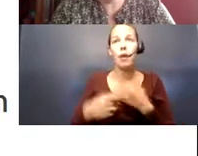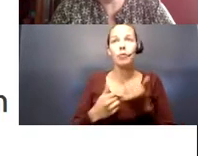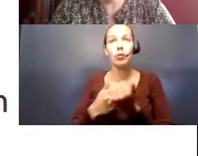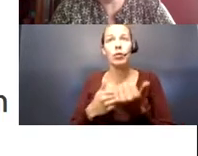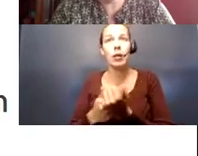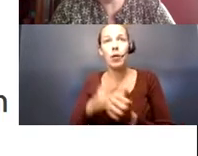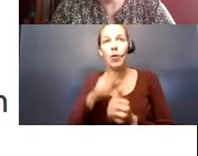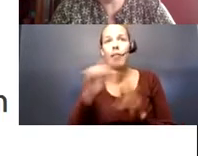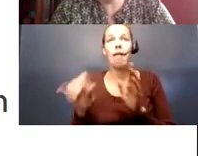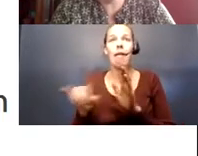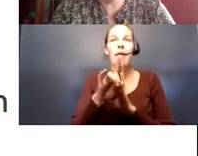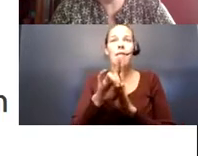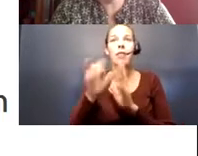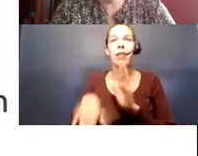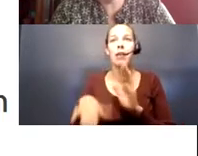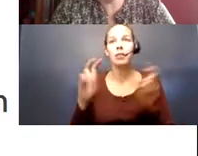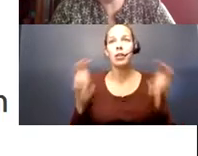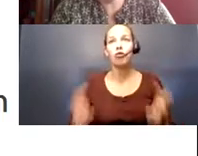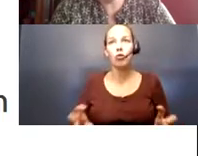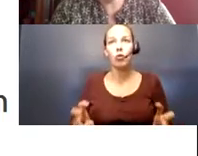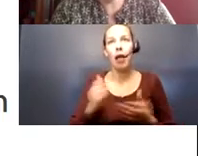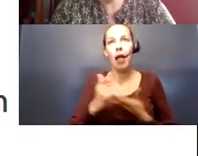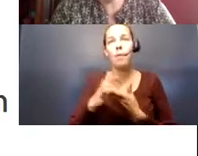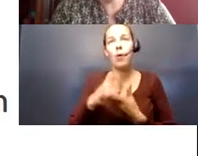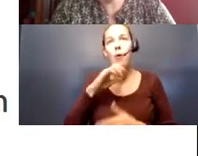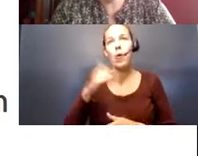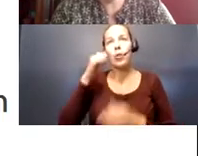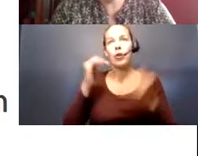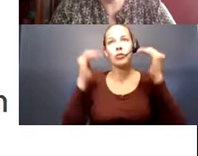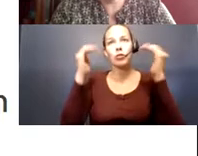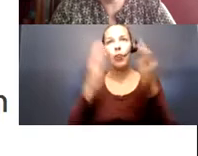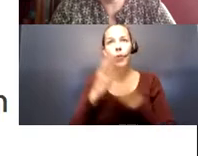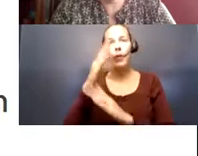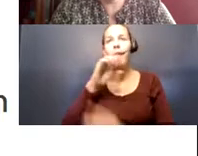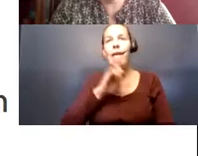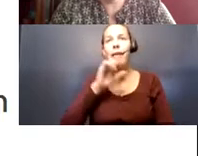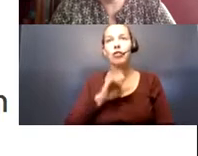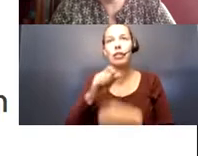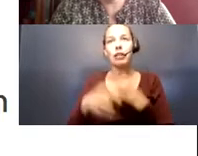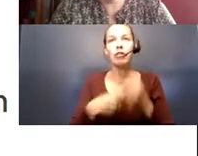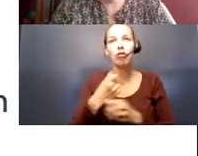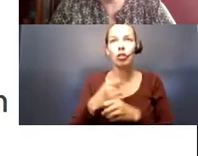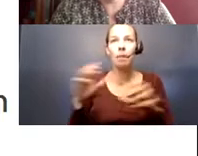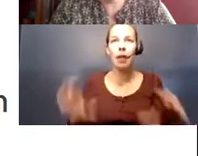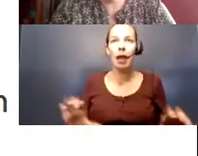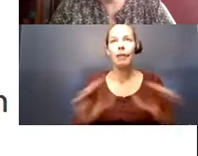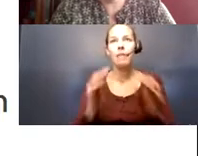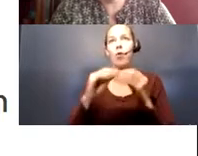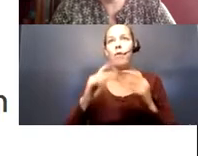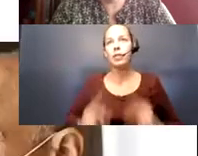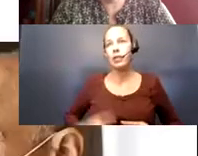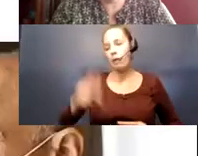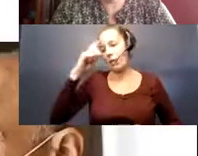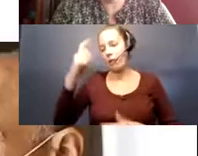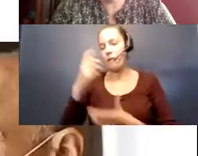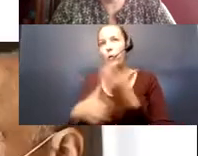identify this issue and help, you know, older adults through the aging years to age and be active physically, mentally and socially.